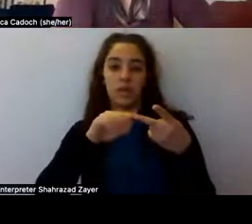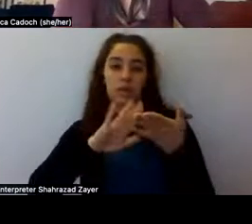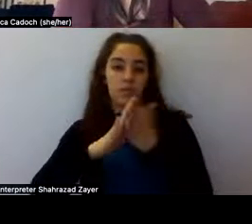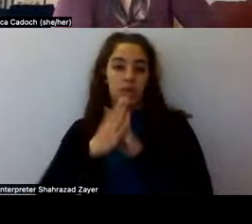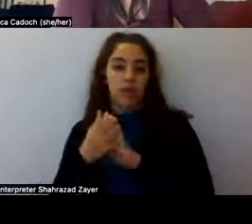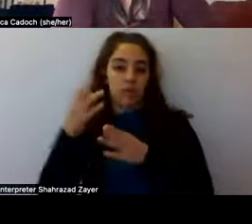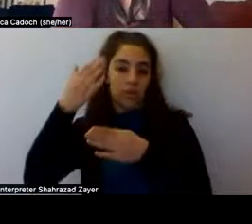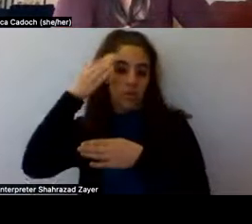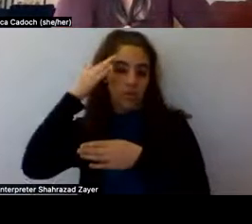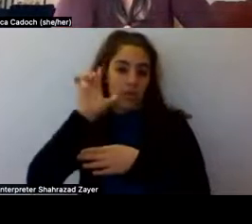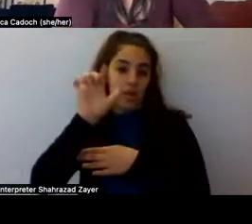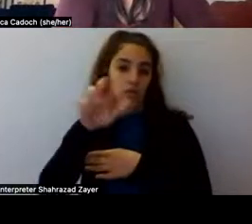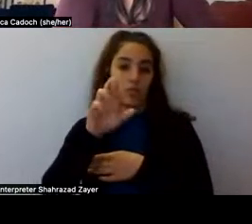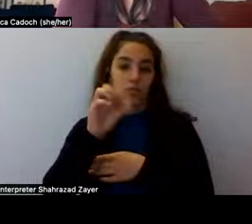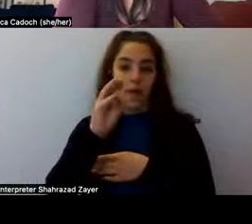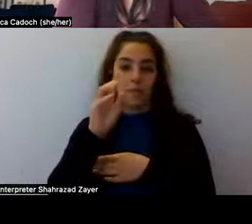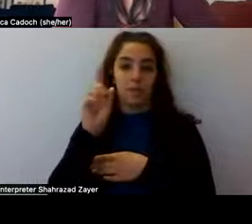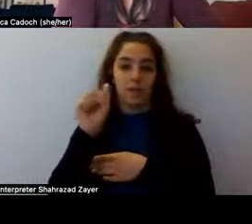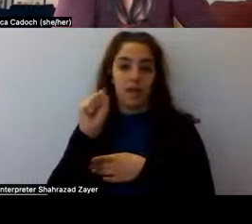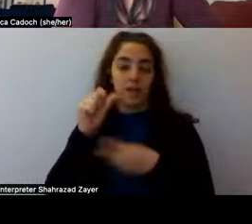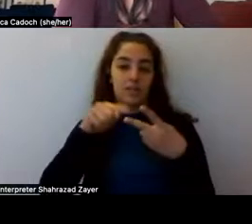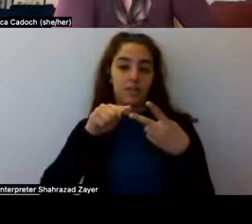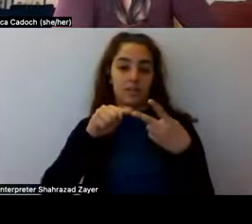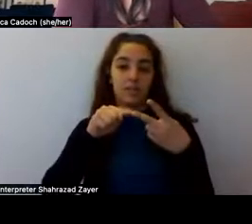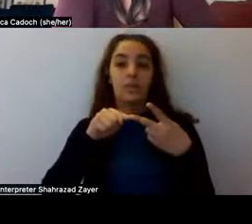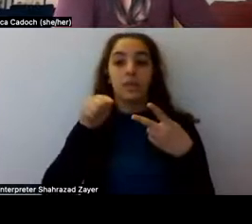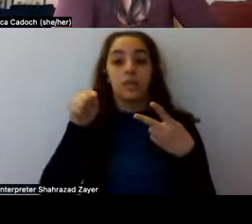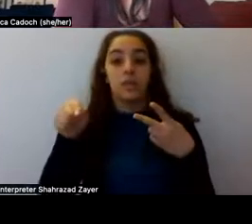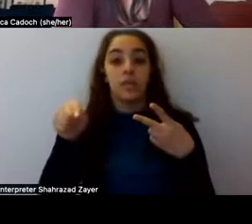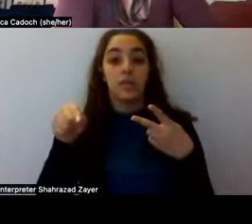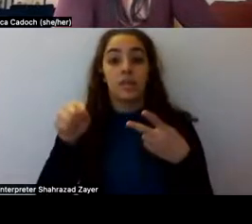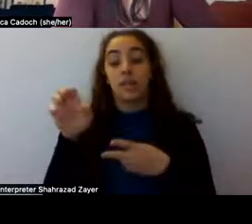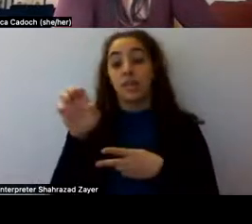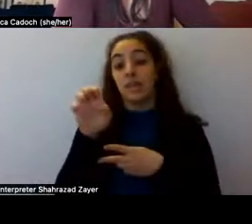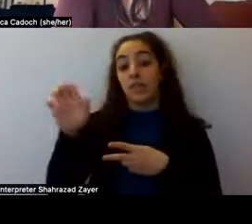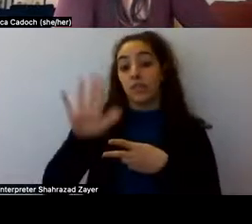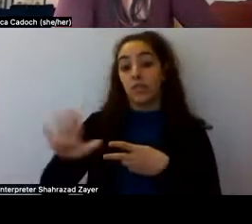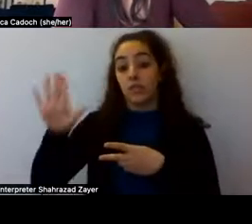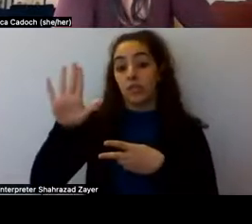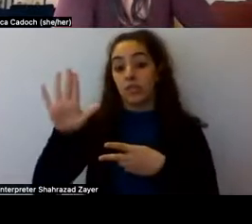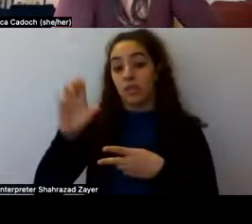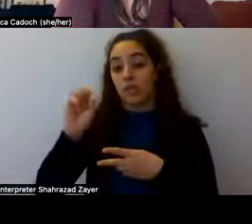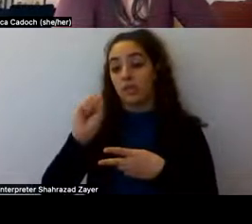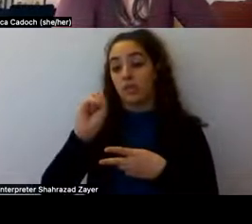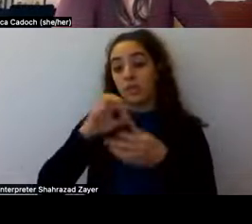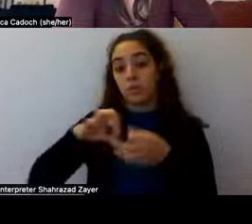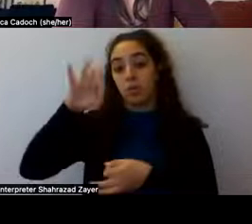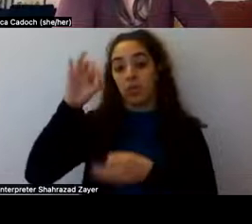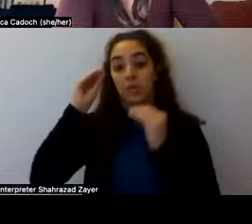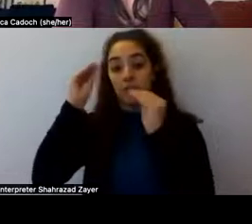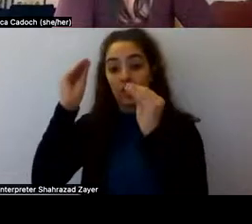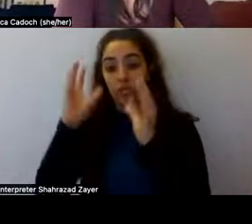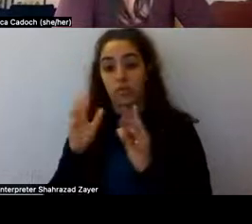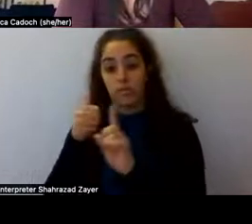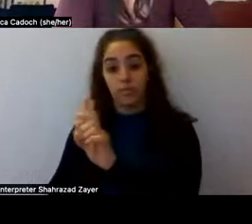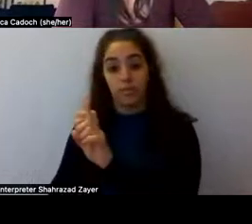um, who is a uh, Eastern spiritual teacher, um, who was an Eastern spiritual teacher,